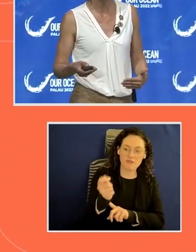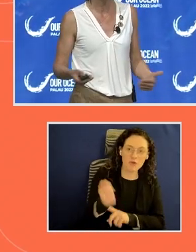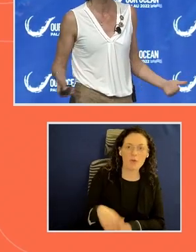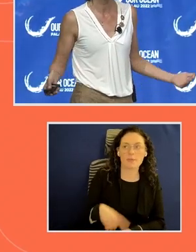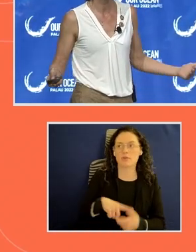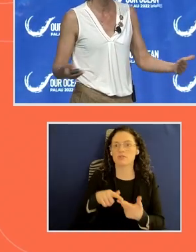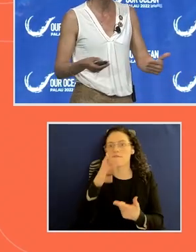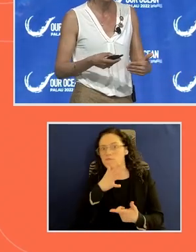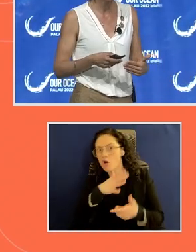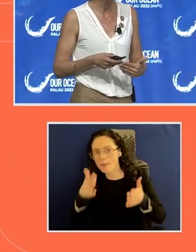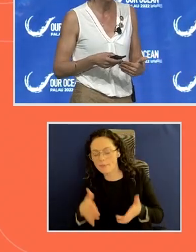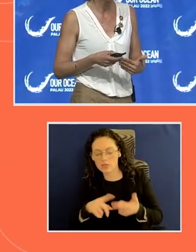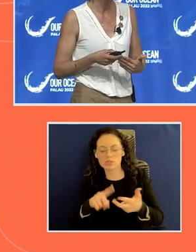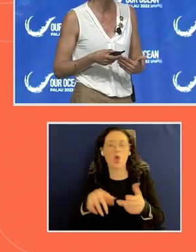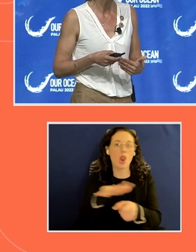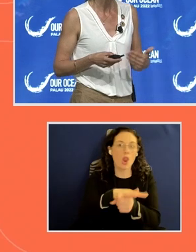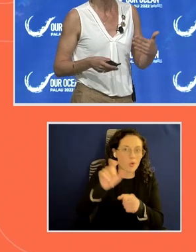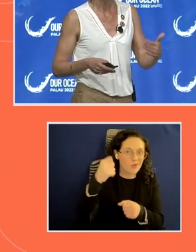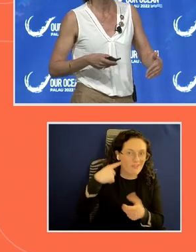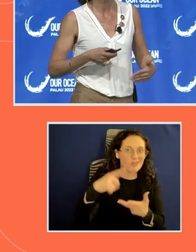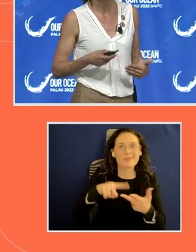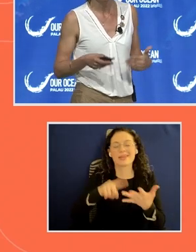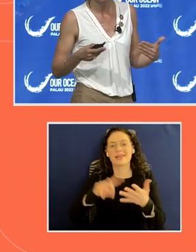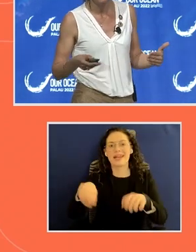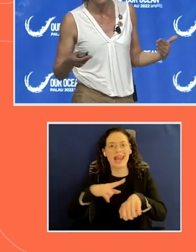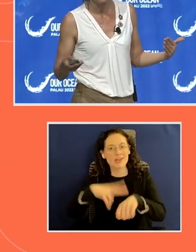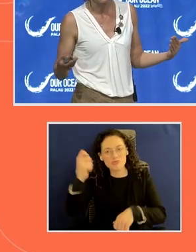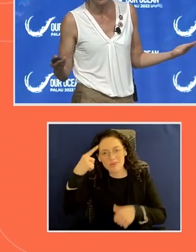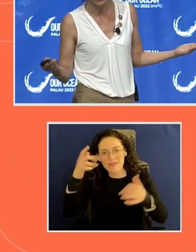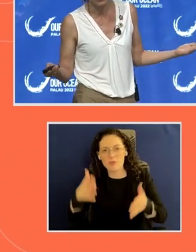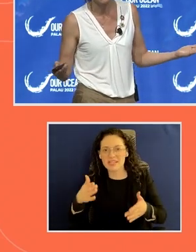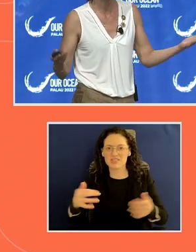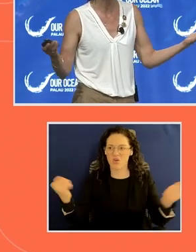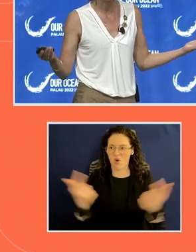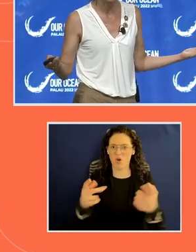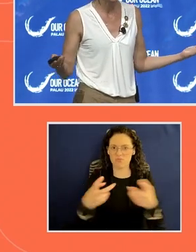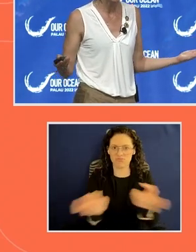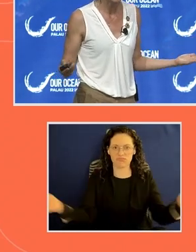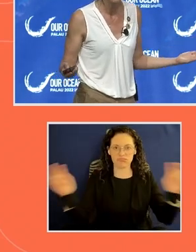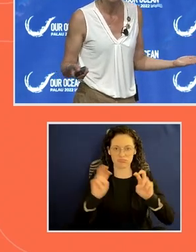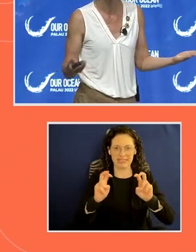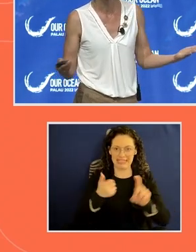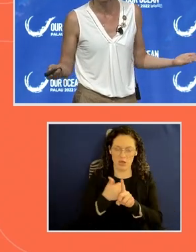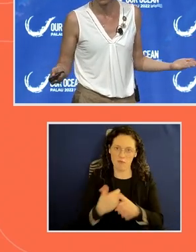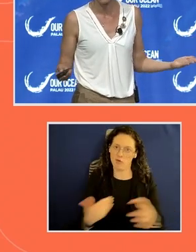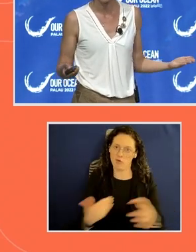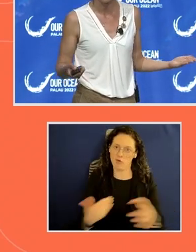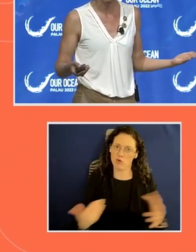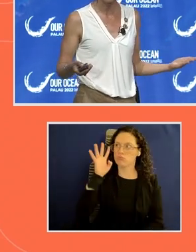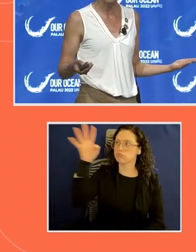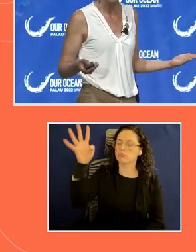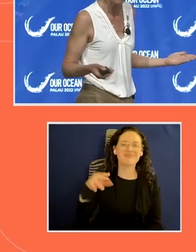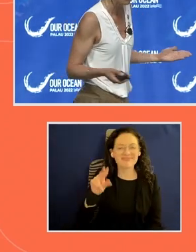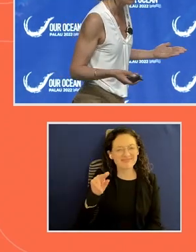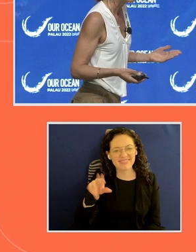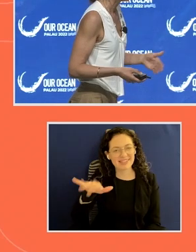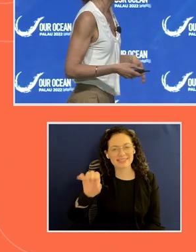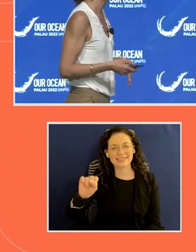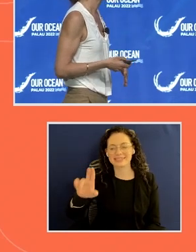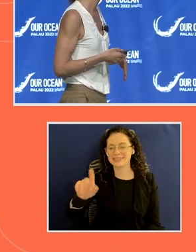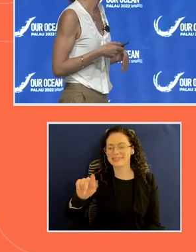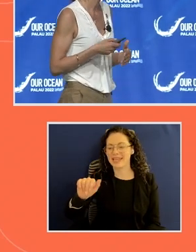the national governments, and the supply chain actors, this is not a new model. This is stakeholder engagement 101, if you will.